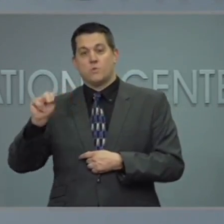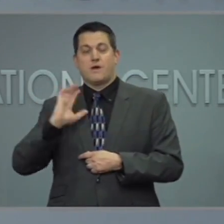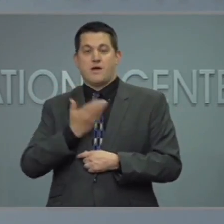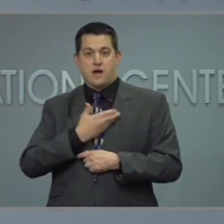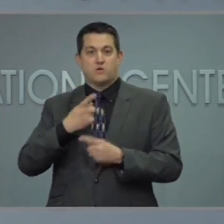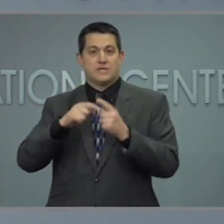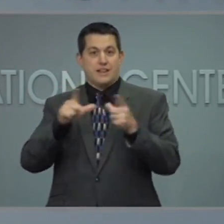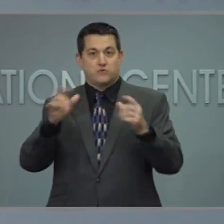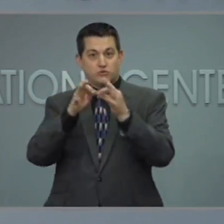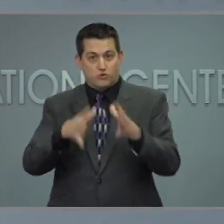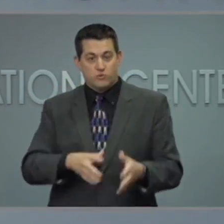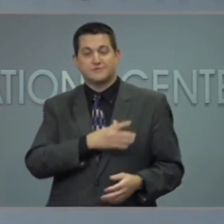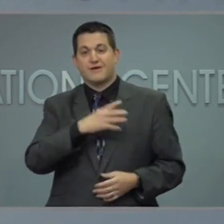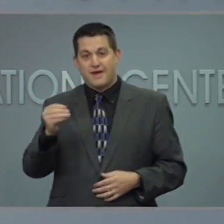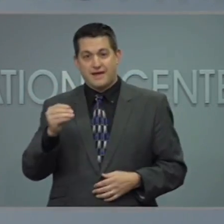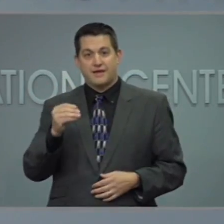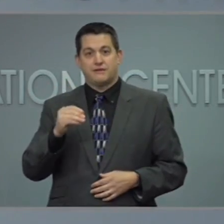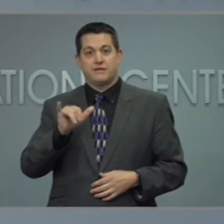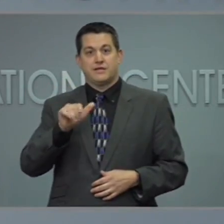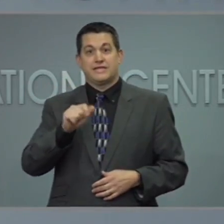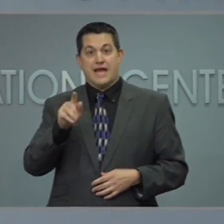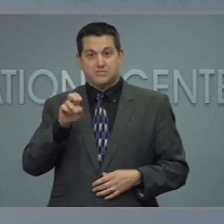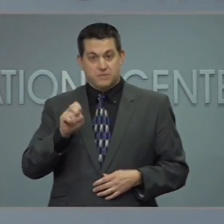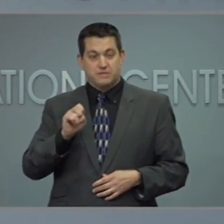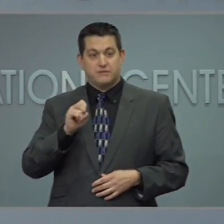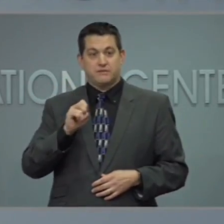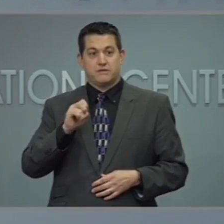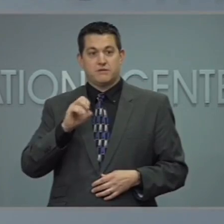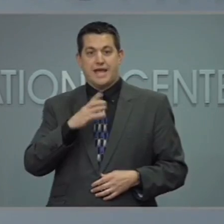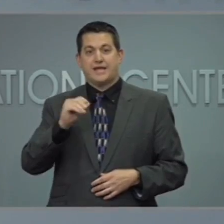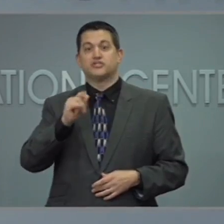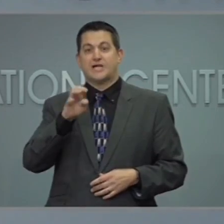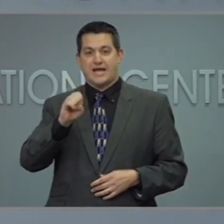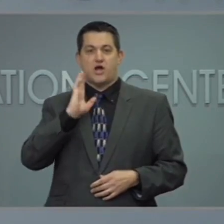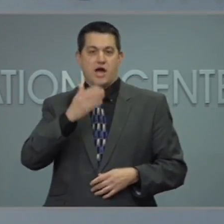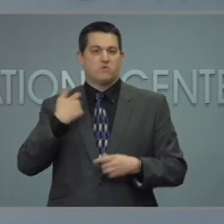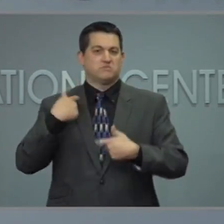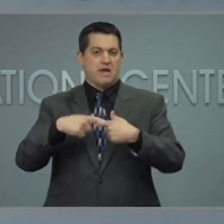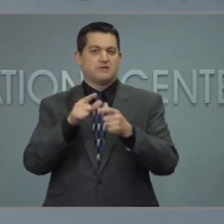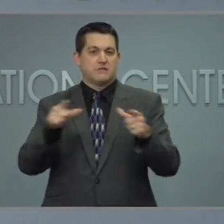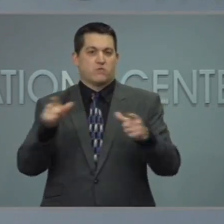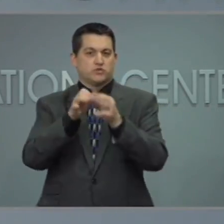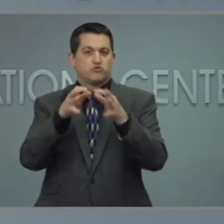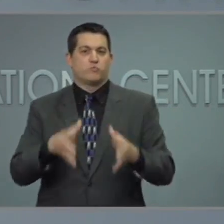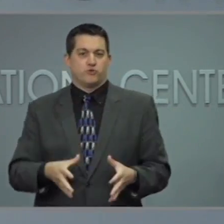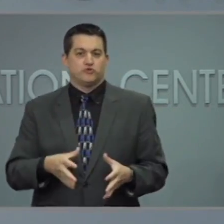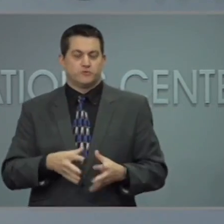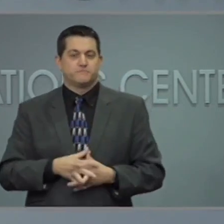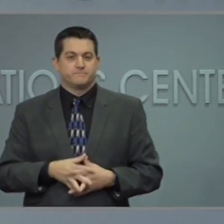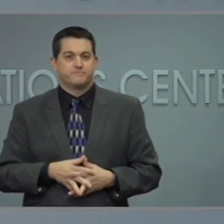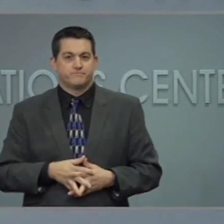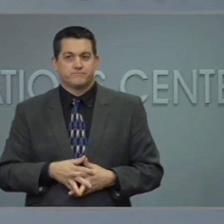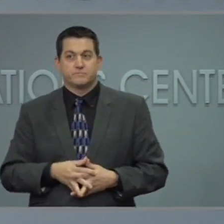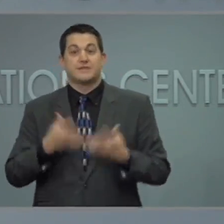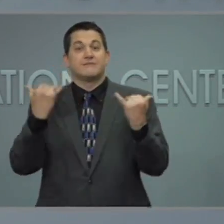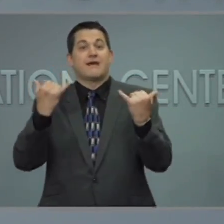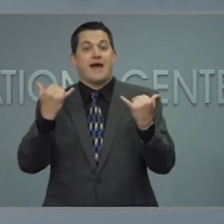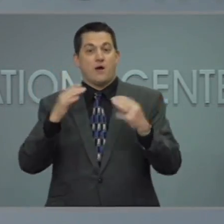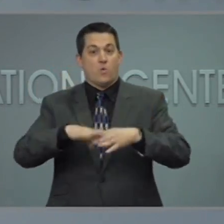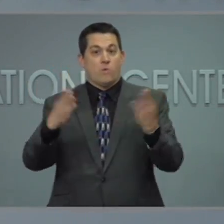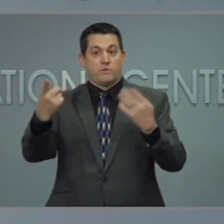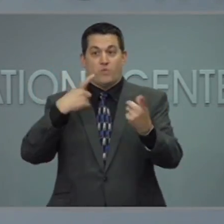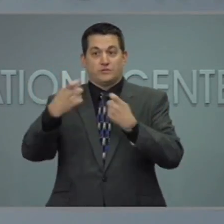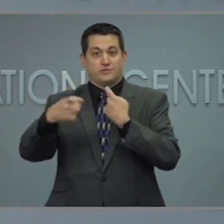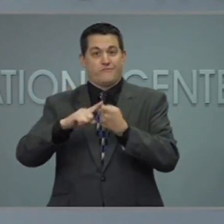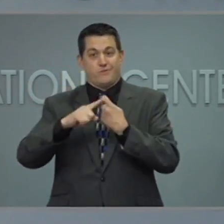Jackie and Yasmin Mativia are our Spanish language interpreters. We'll now take questions